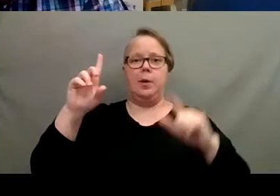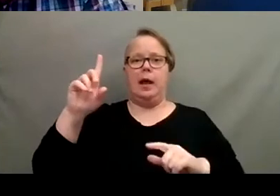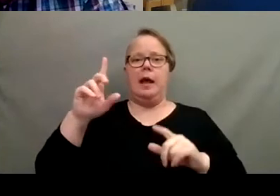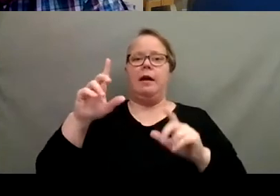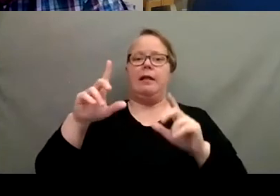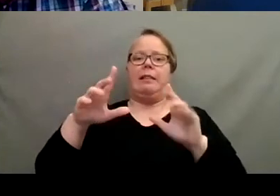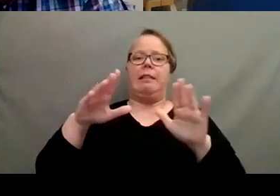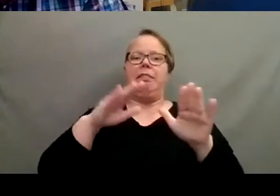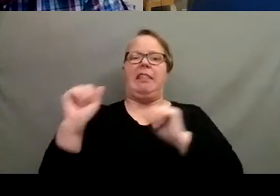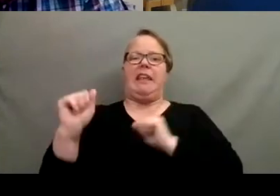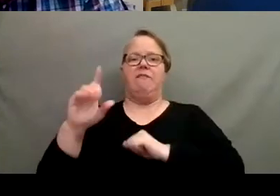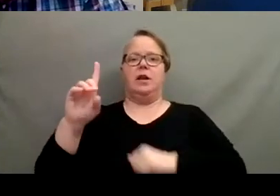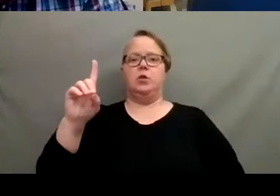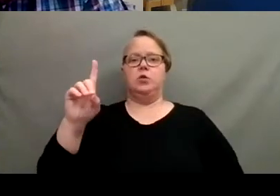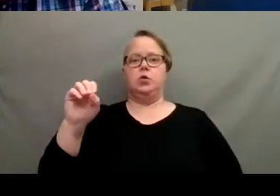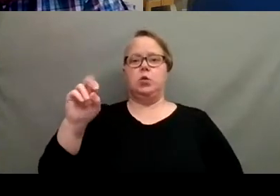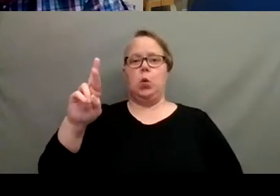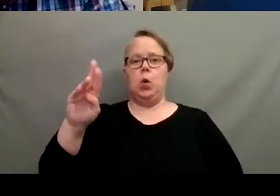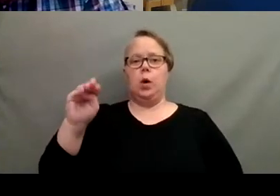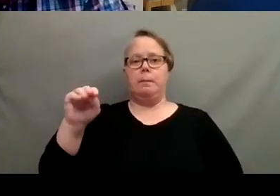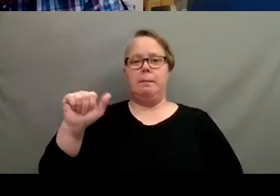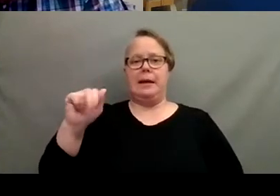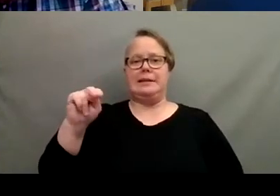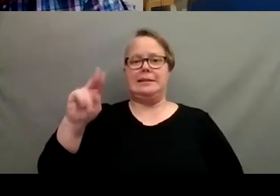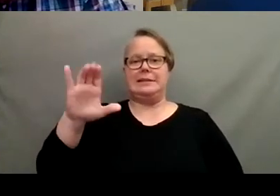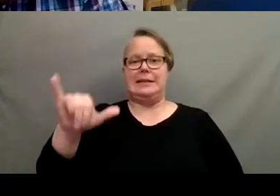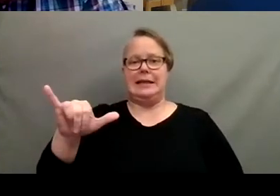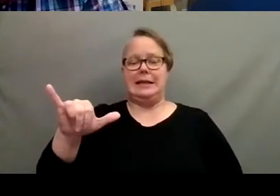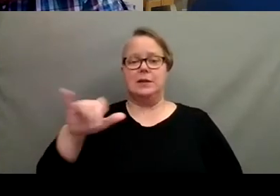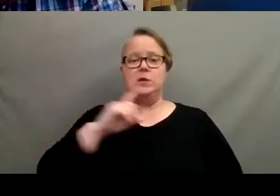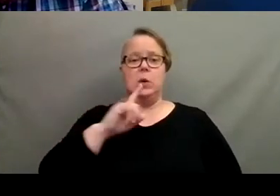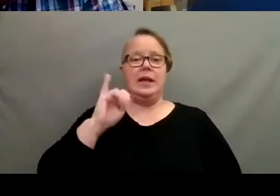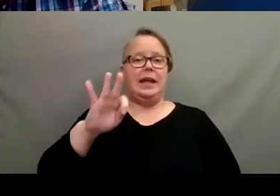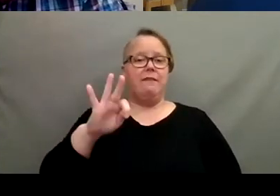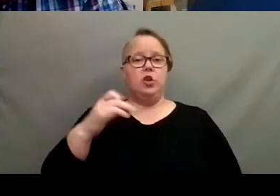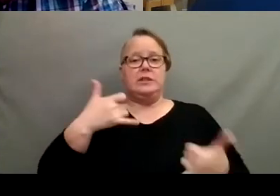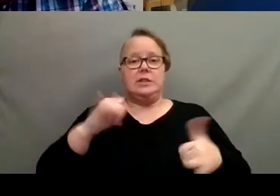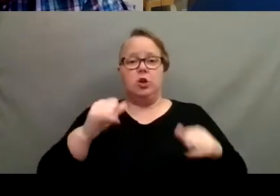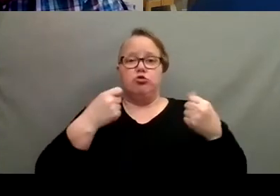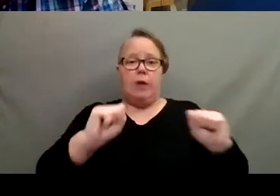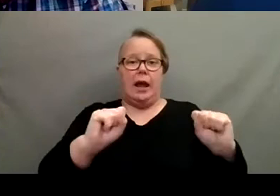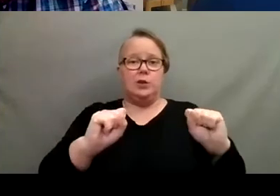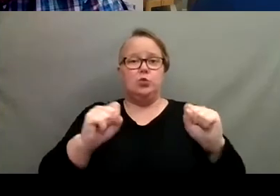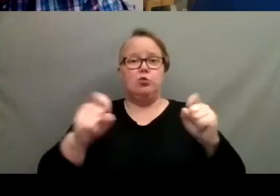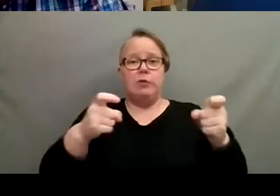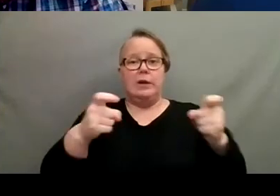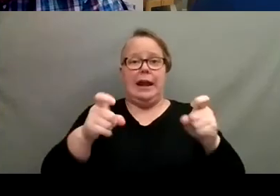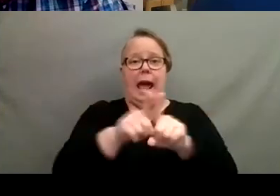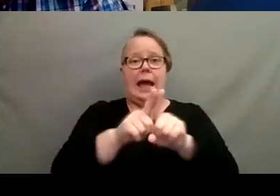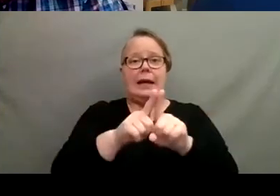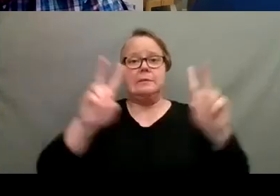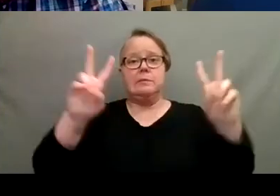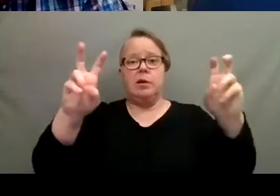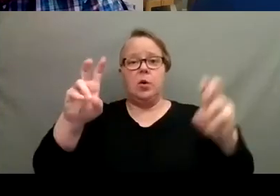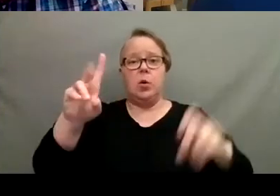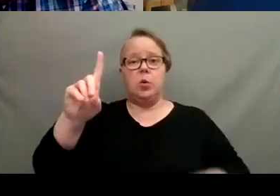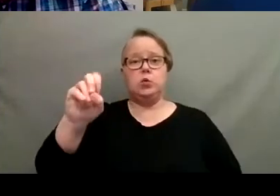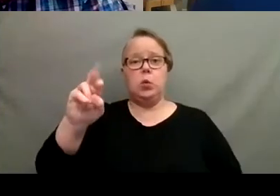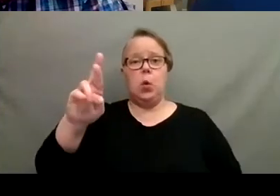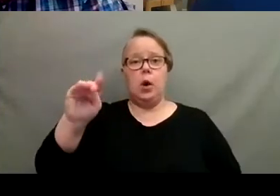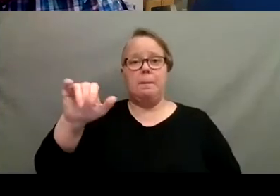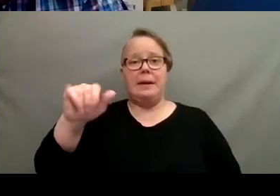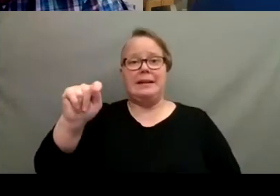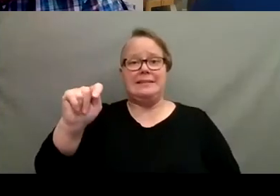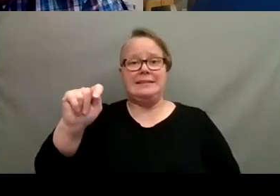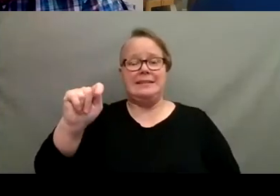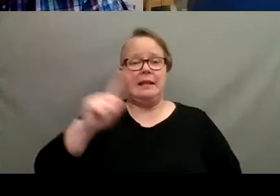giving them those conditions yet, like if you're still trying to treat them kind of as they're dormant still, they